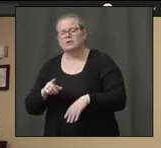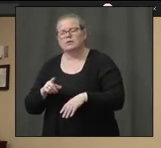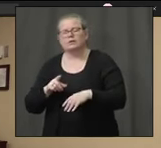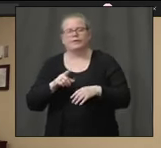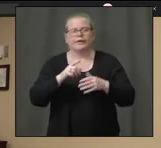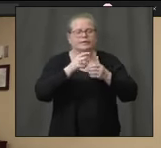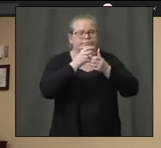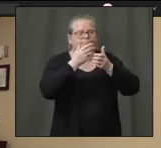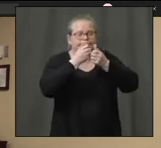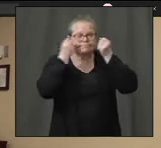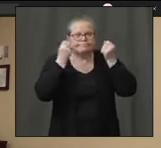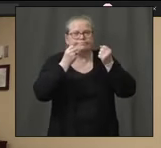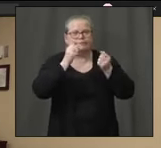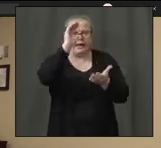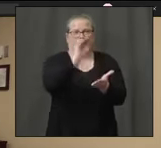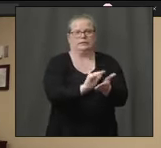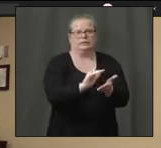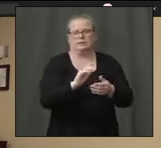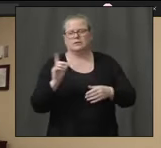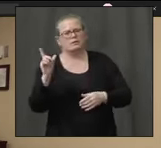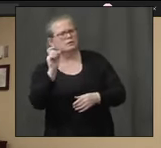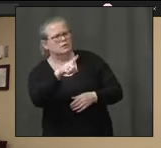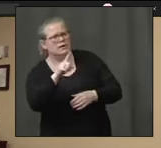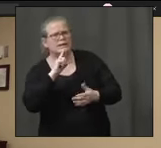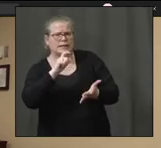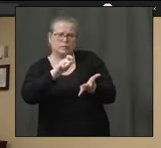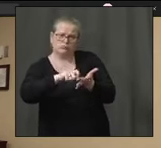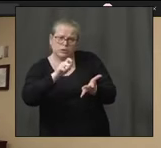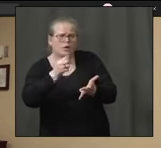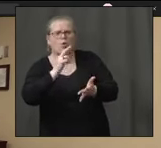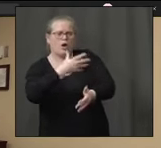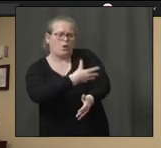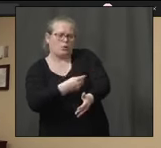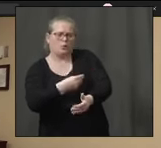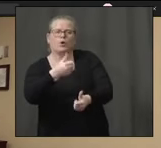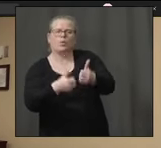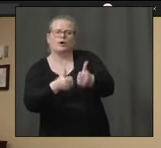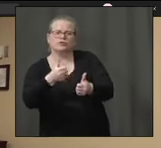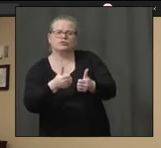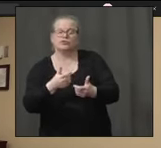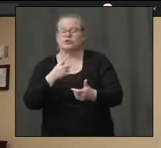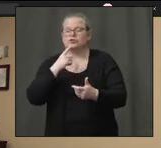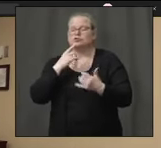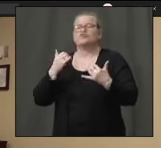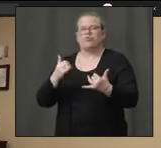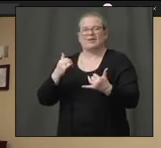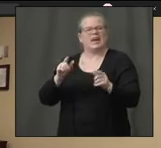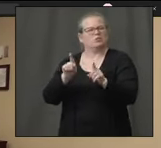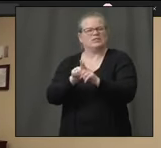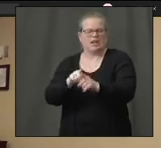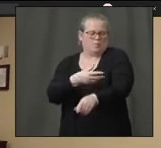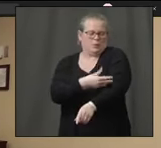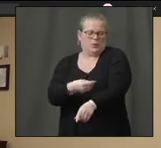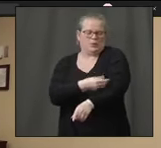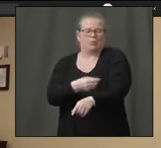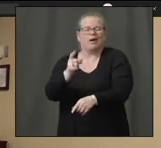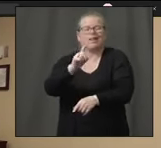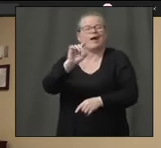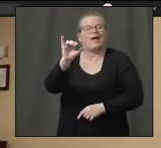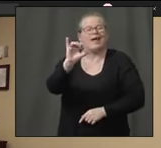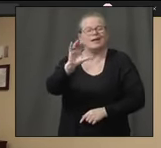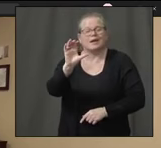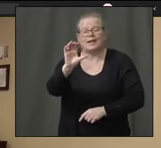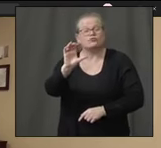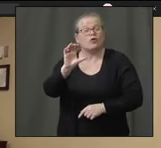blood draw? Right now, would be a usual blood test like you would if you were having your cholesterol drawn or regular labs done.